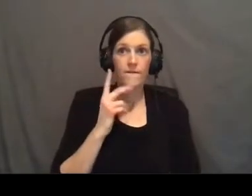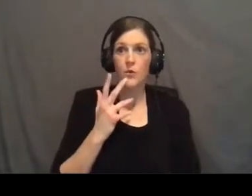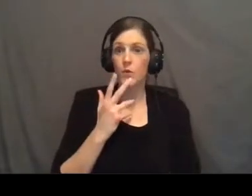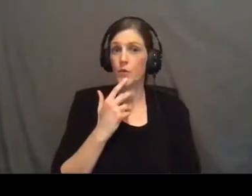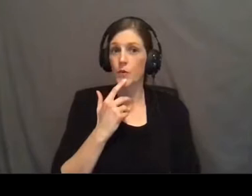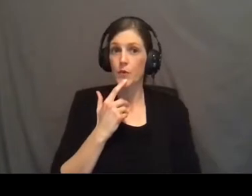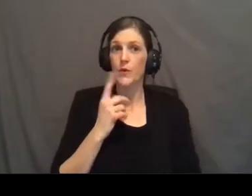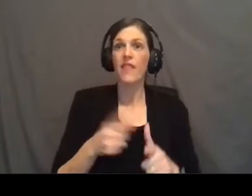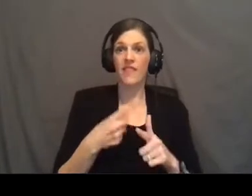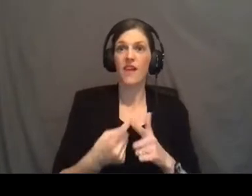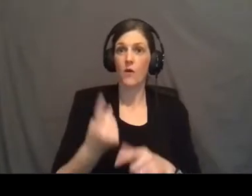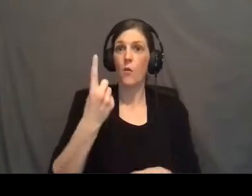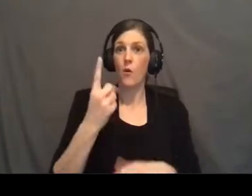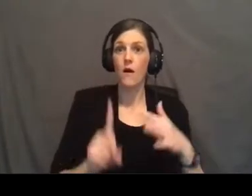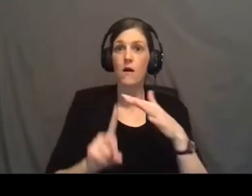Then one comes.